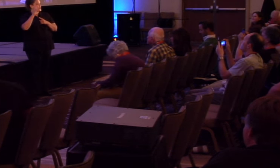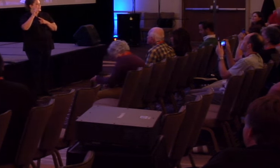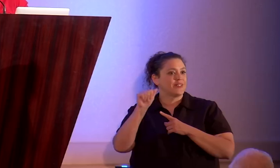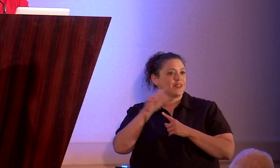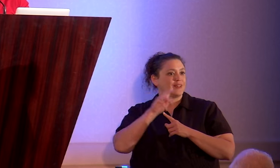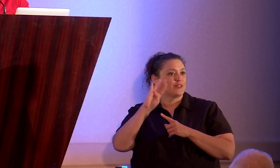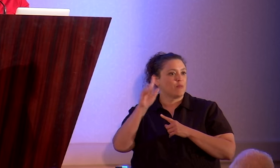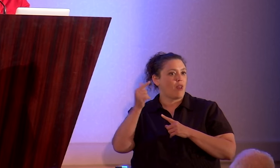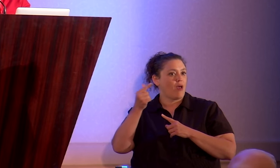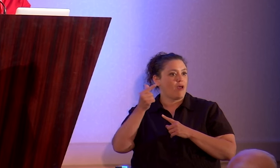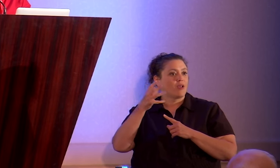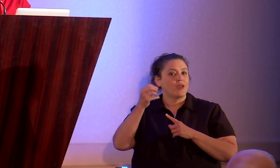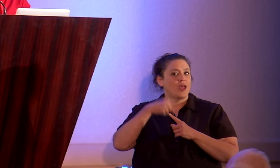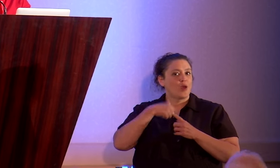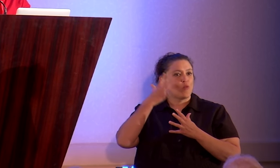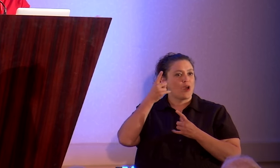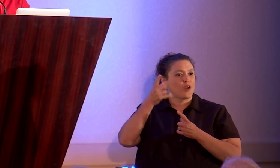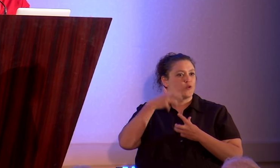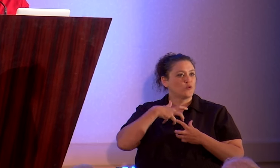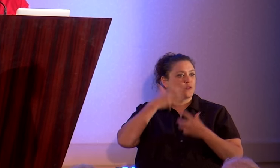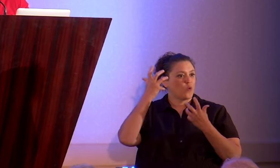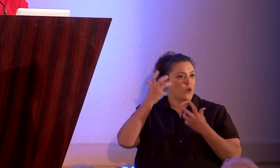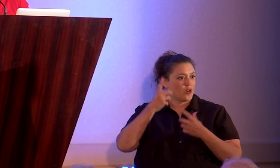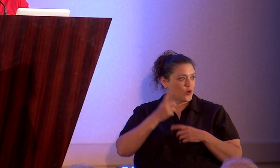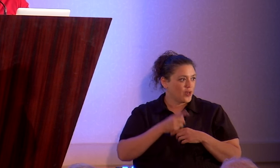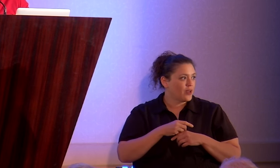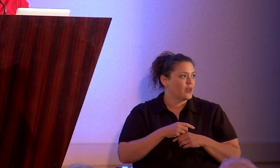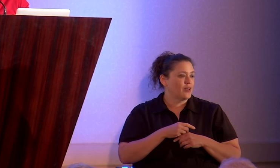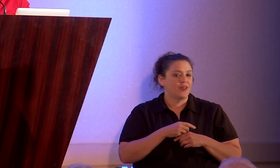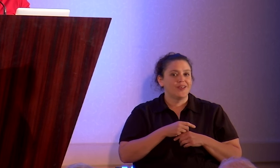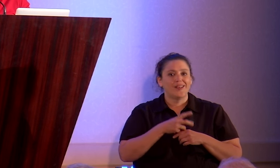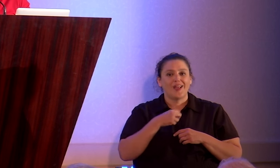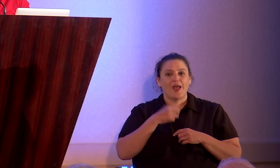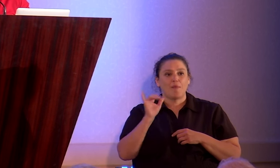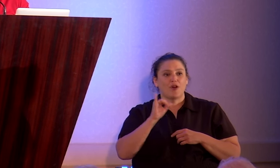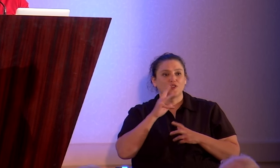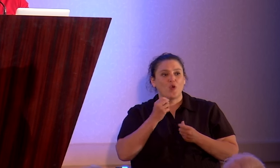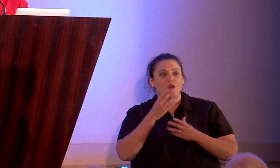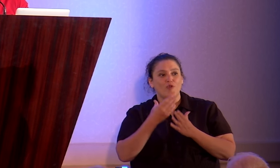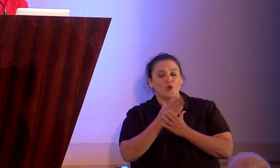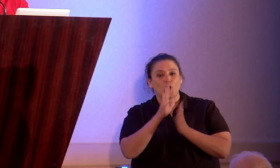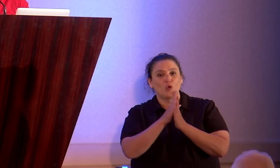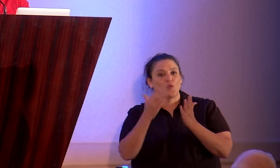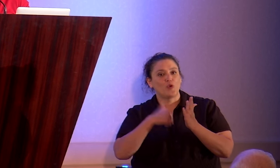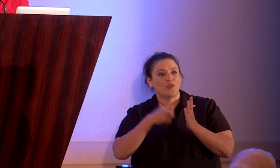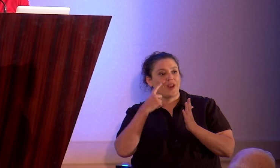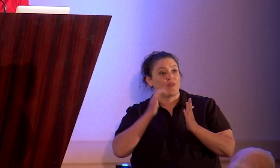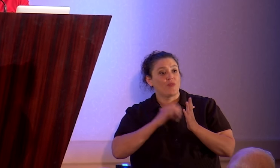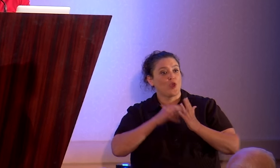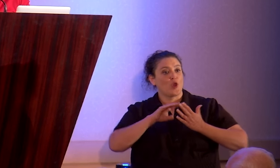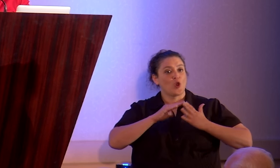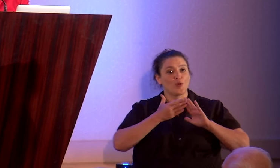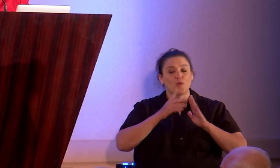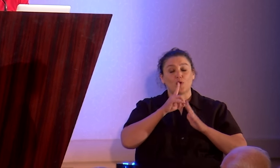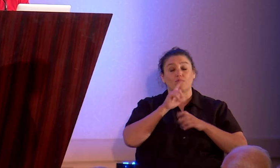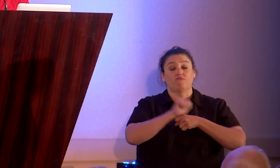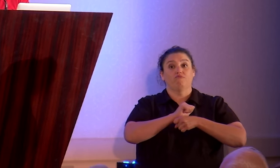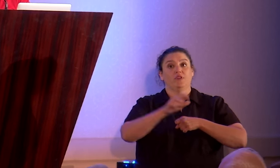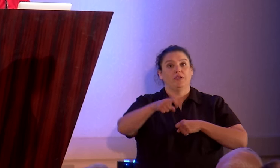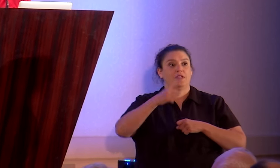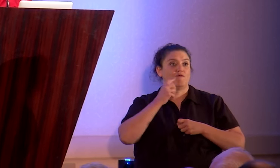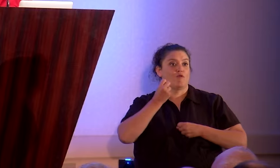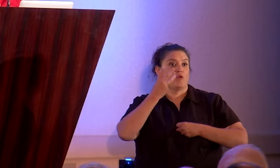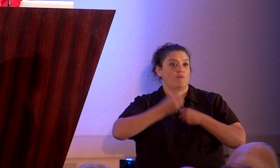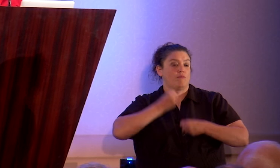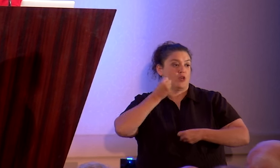Atheists So Angry, 99 Things That Piss Off the Godless, but I'm also author of a new book that's a book that I think our community has desperately needed for years.